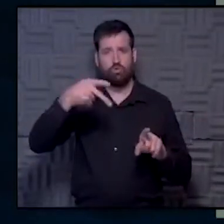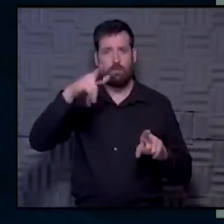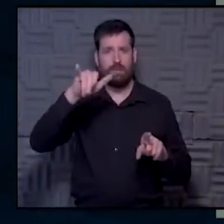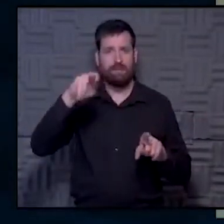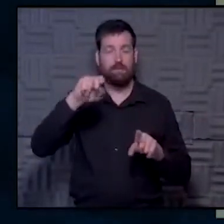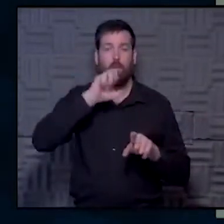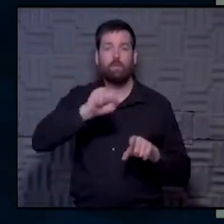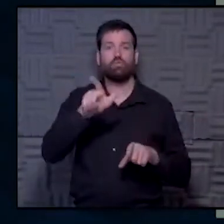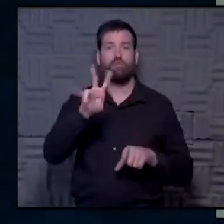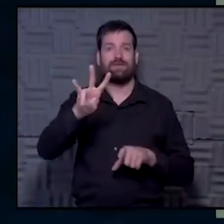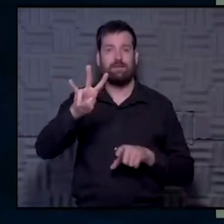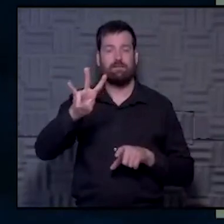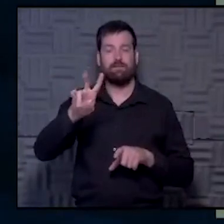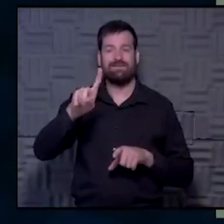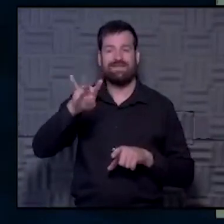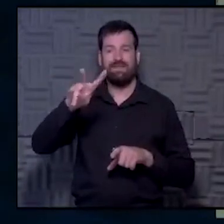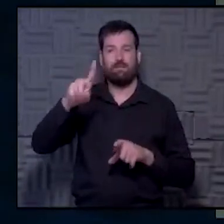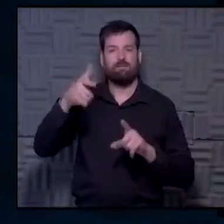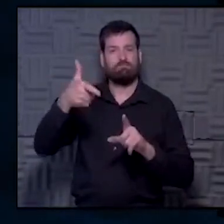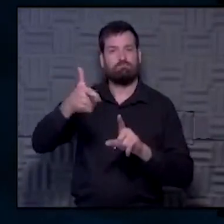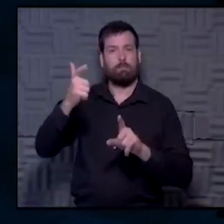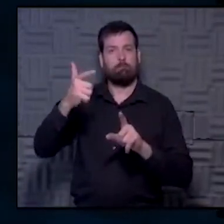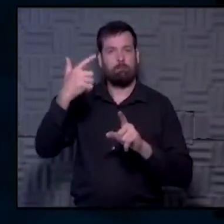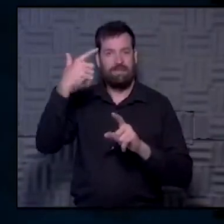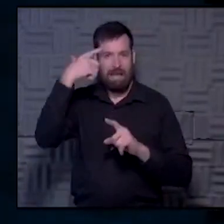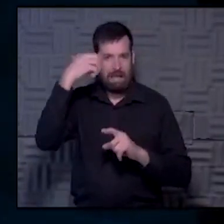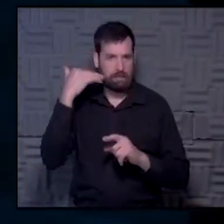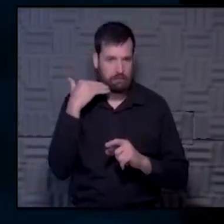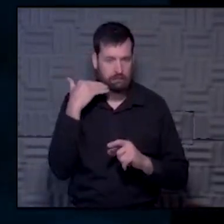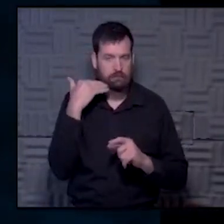-old David Reynolds, lie dying of a gunshot wound to the head.